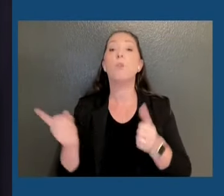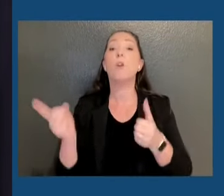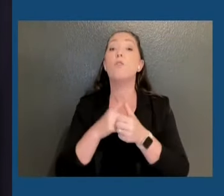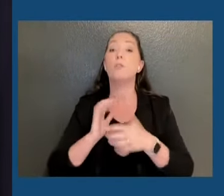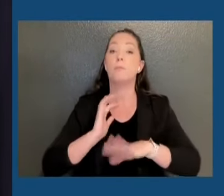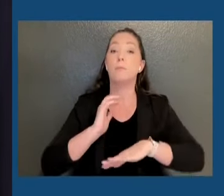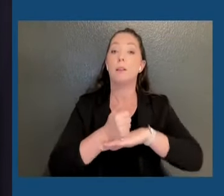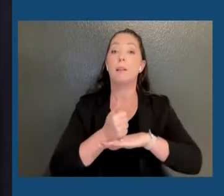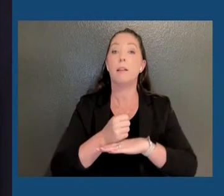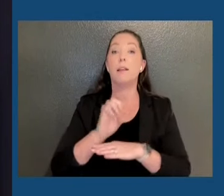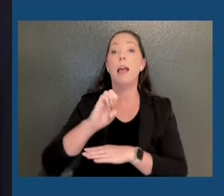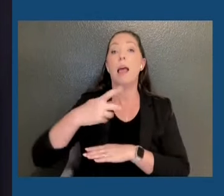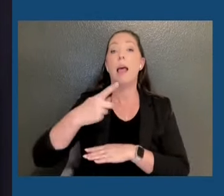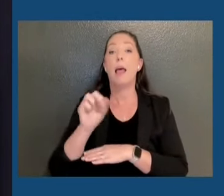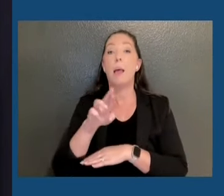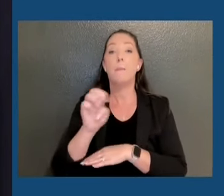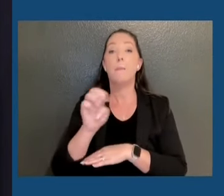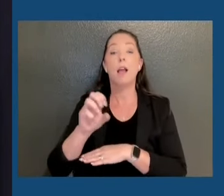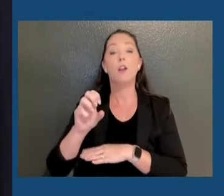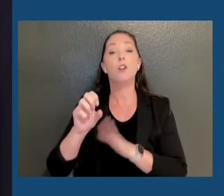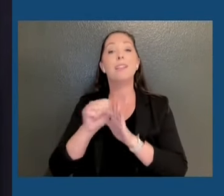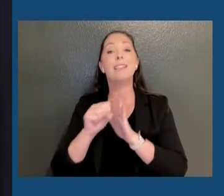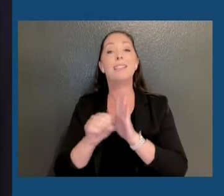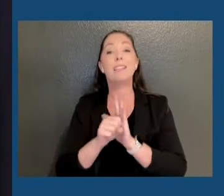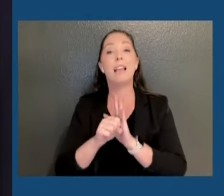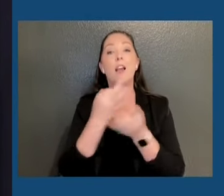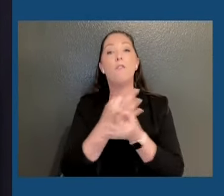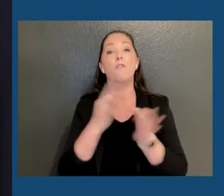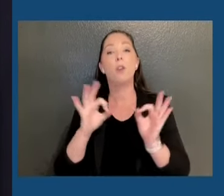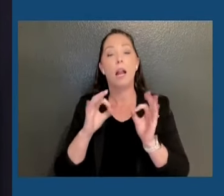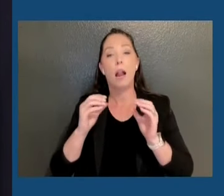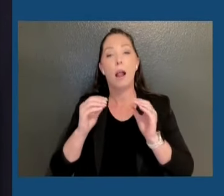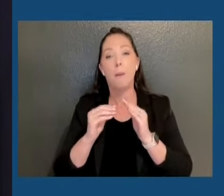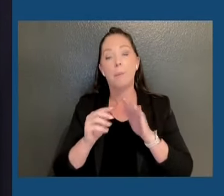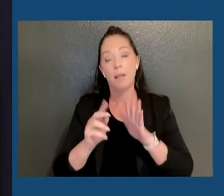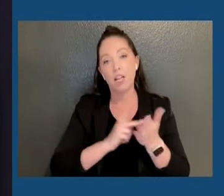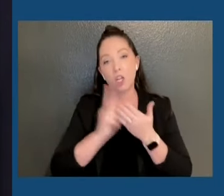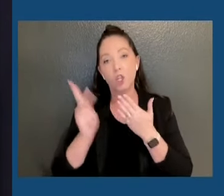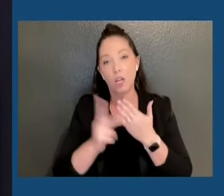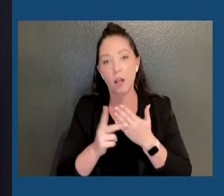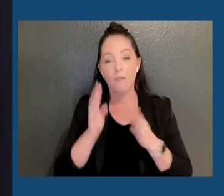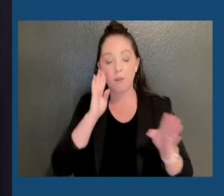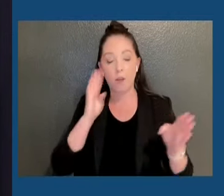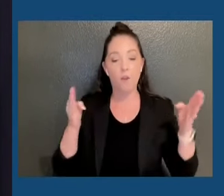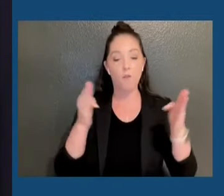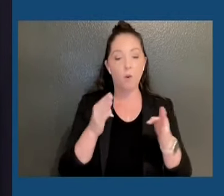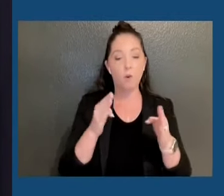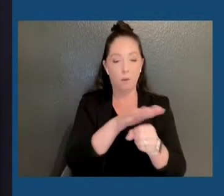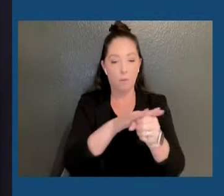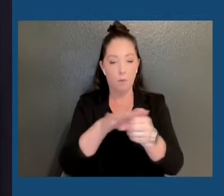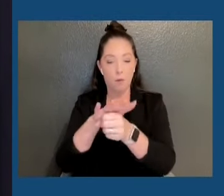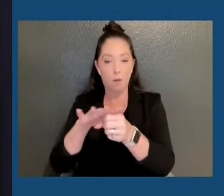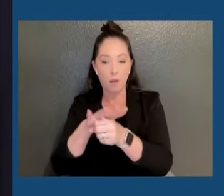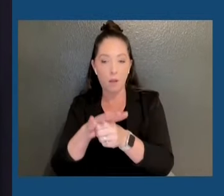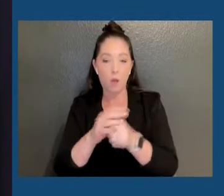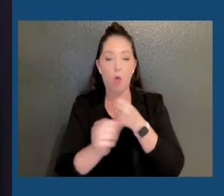Freedom Initiative, focused on key areas that are most likely to face threats from the Trump administration.